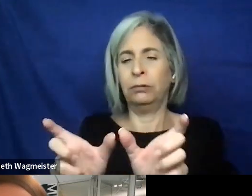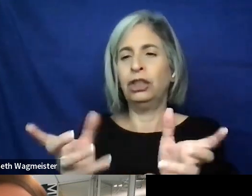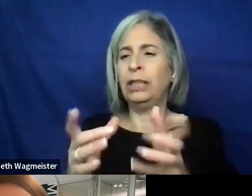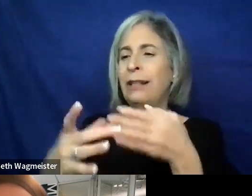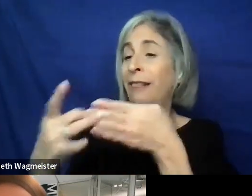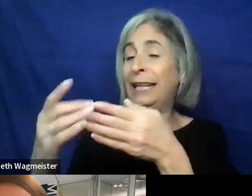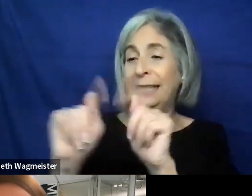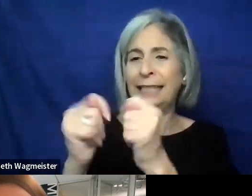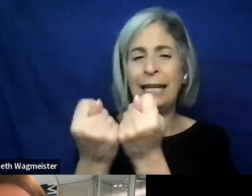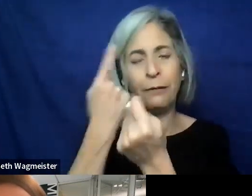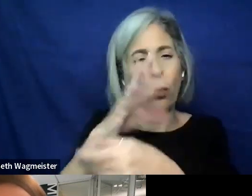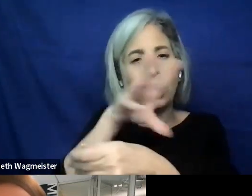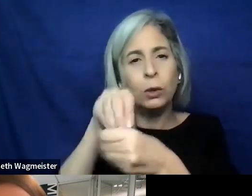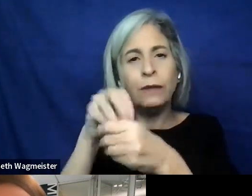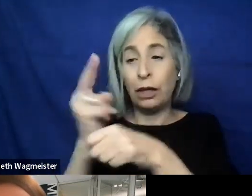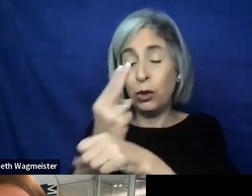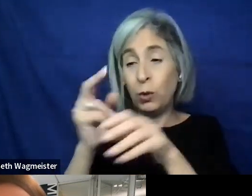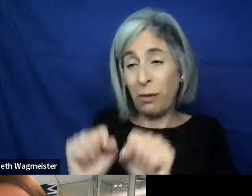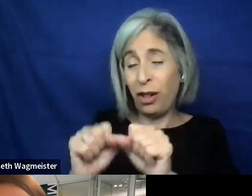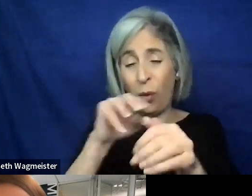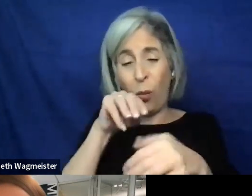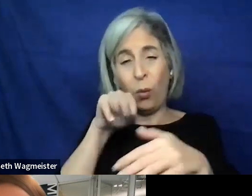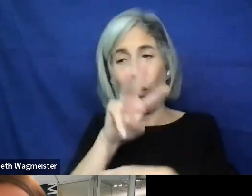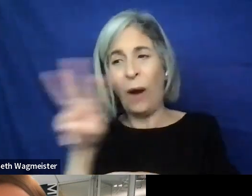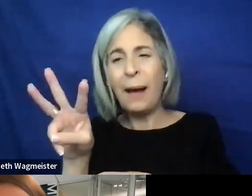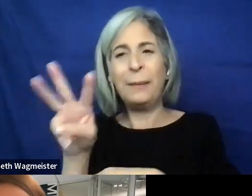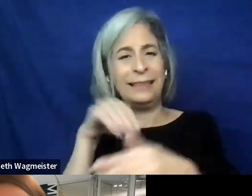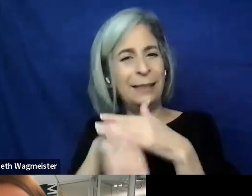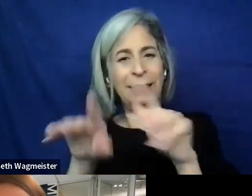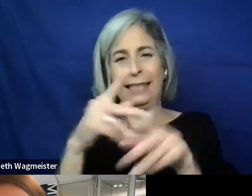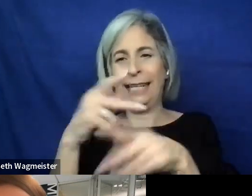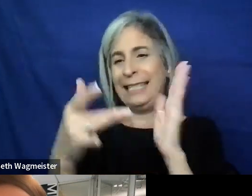inclusive and usable web accessibility and digital products.